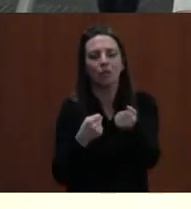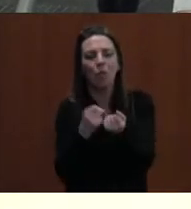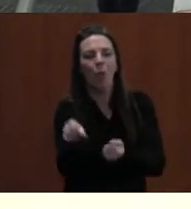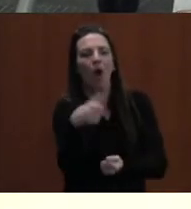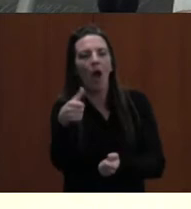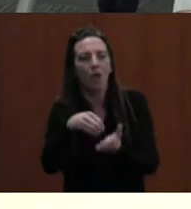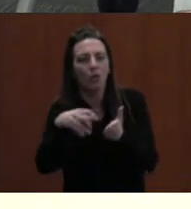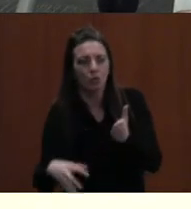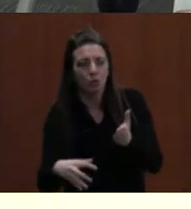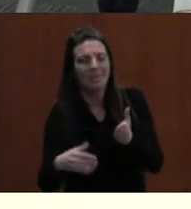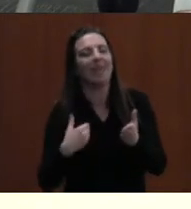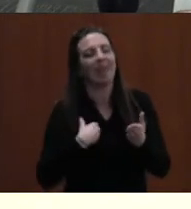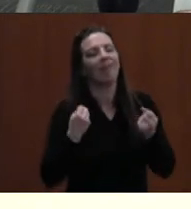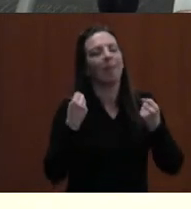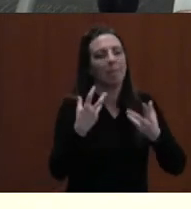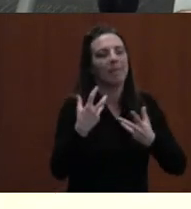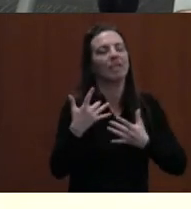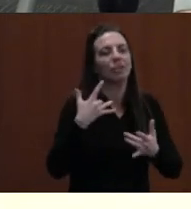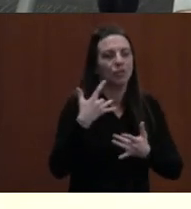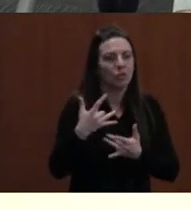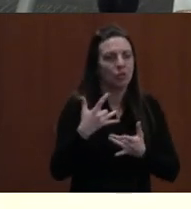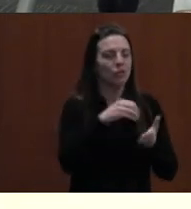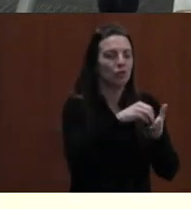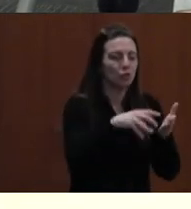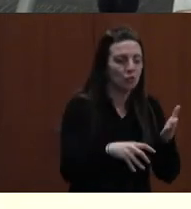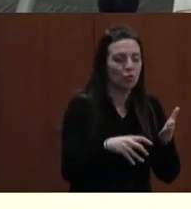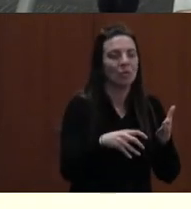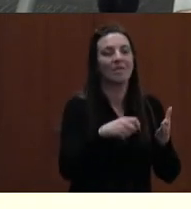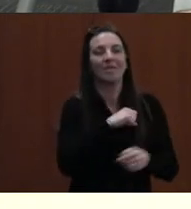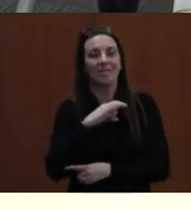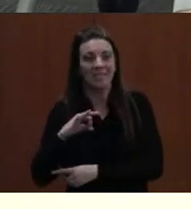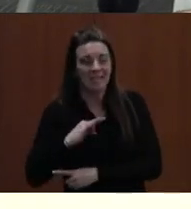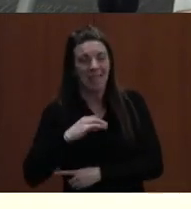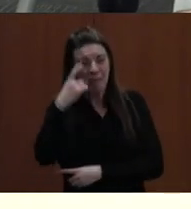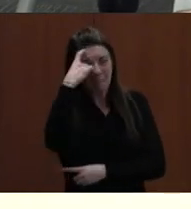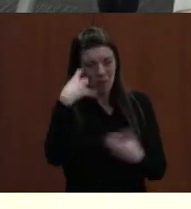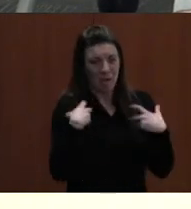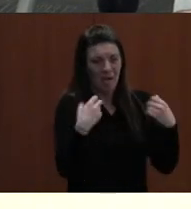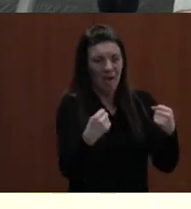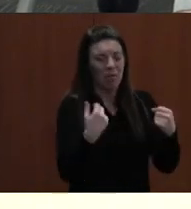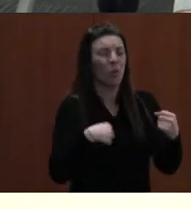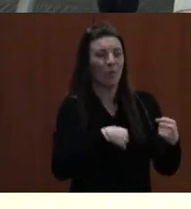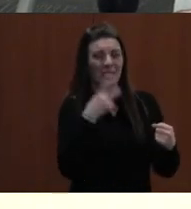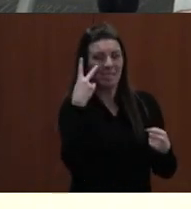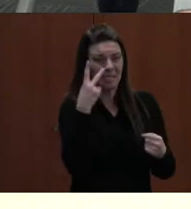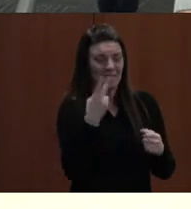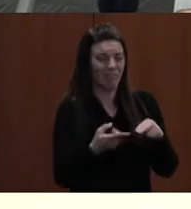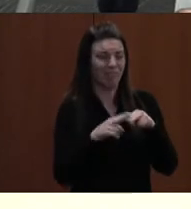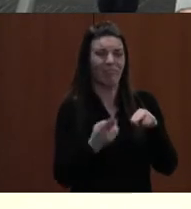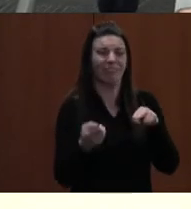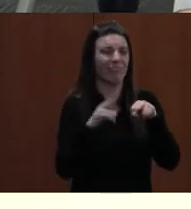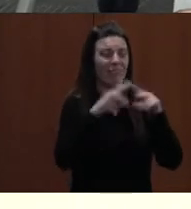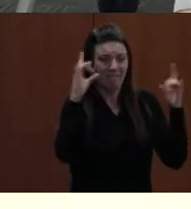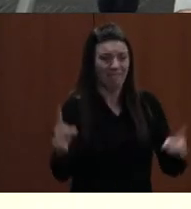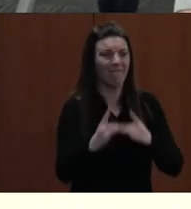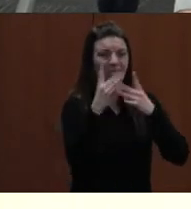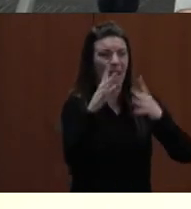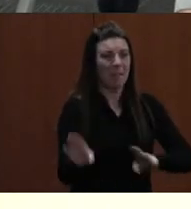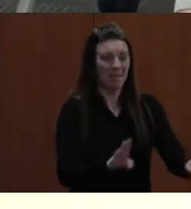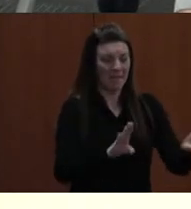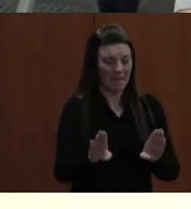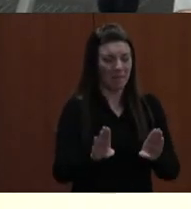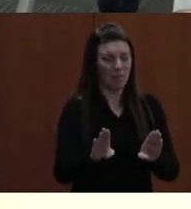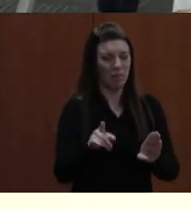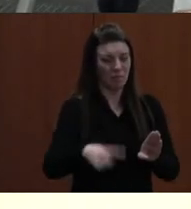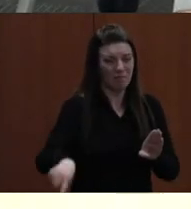There are many concerns about student and staff mental health. We continue to see ever-increasing violent behaviors in the classroom. I personally have been hit by